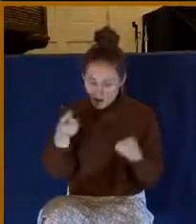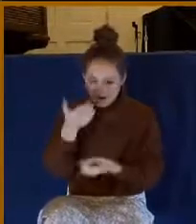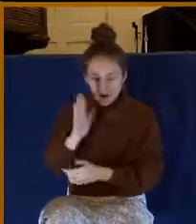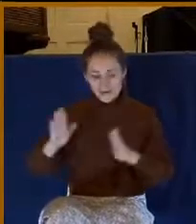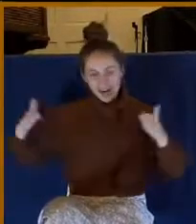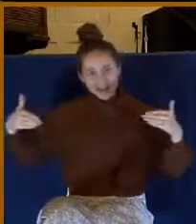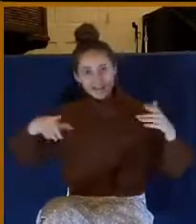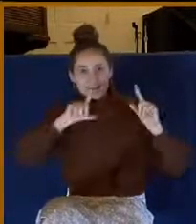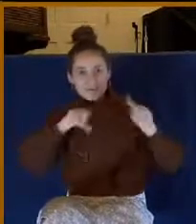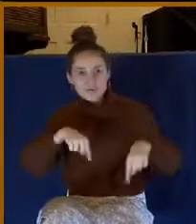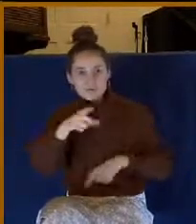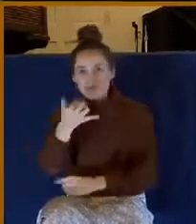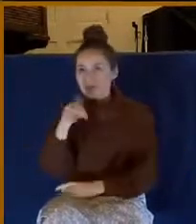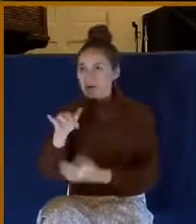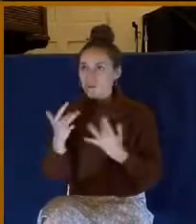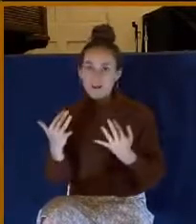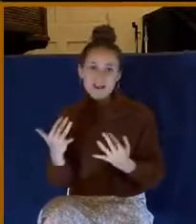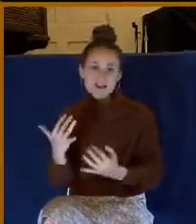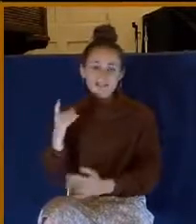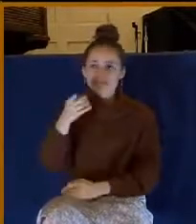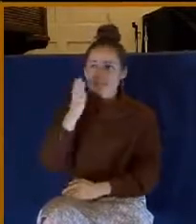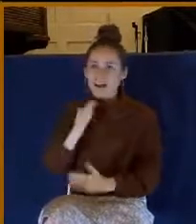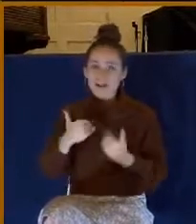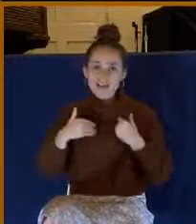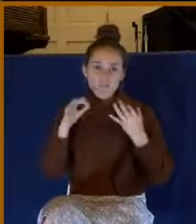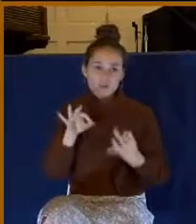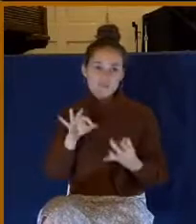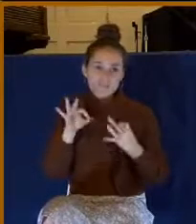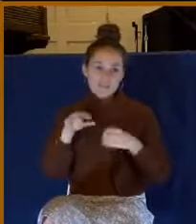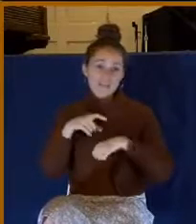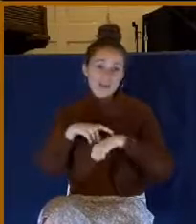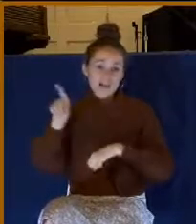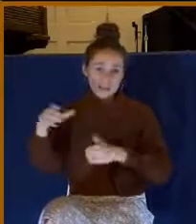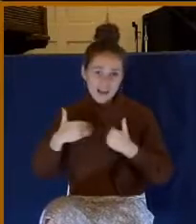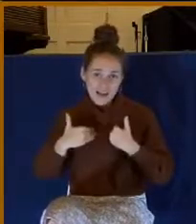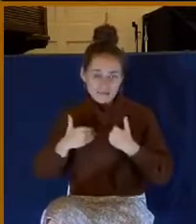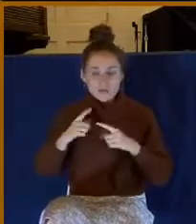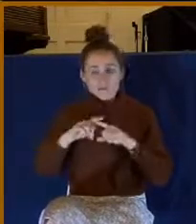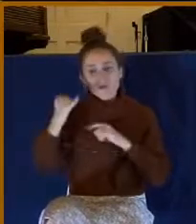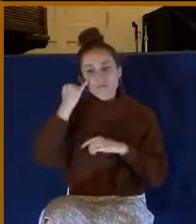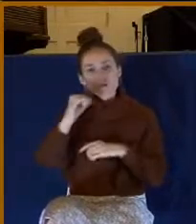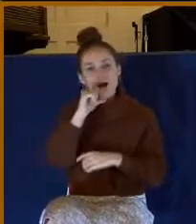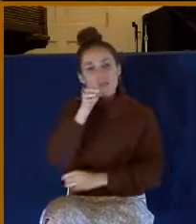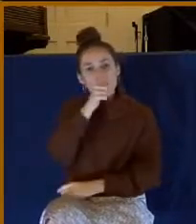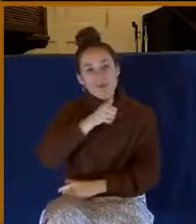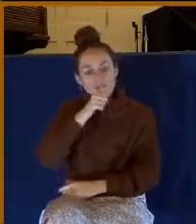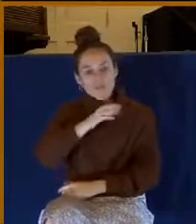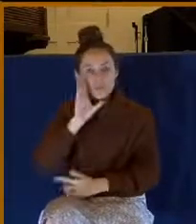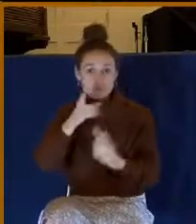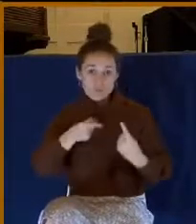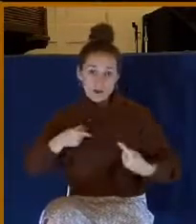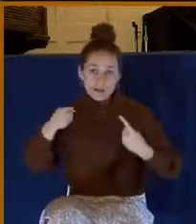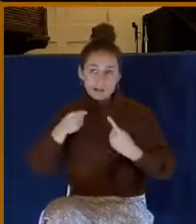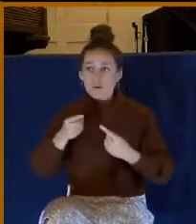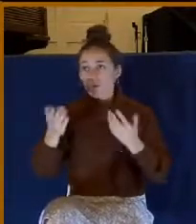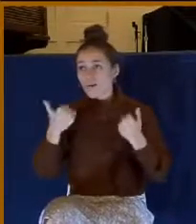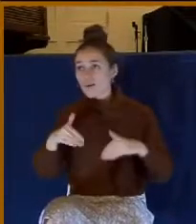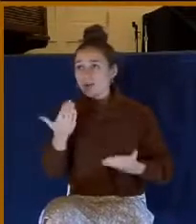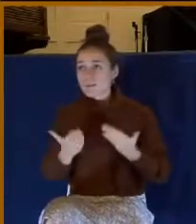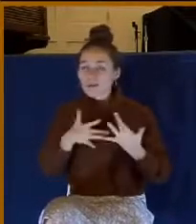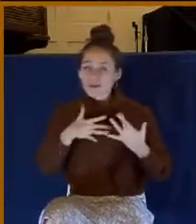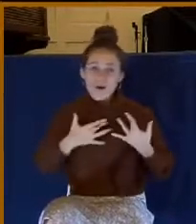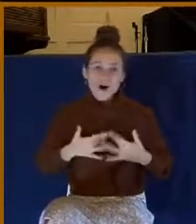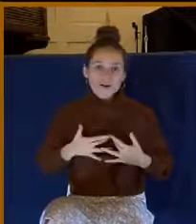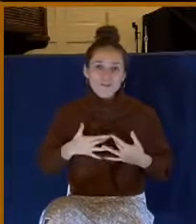you're still waiting. God has a perfect time. But if you're impatient, you're going to have trouble being thankful. Or maybe it's just coldness of heart. You